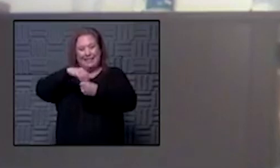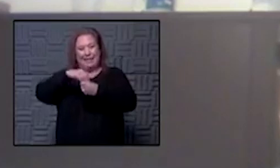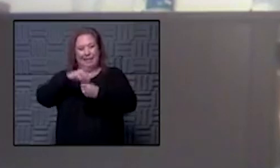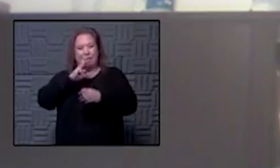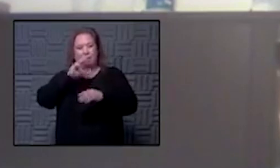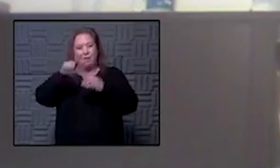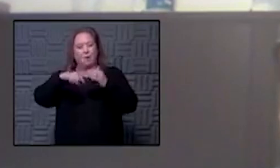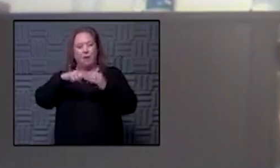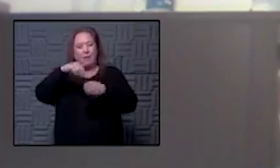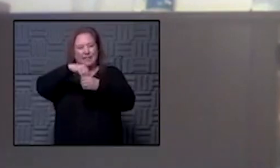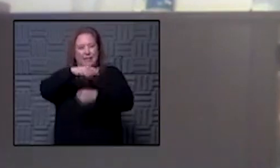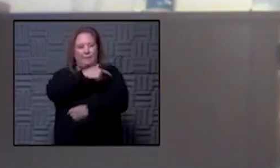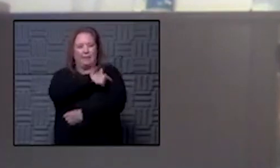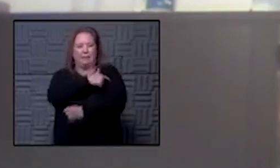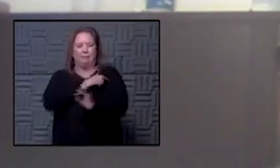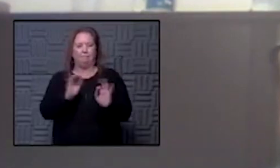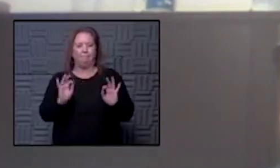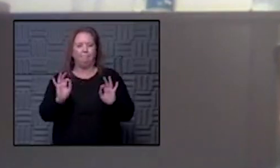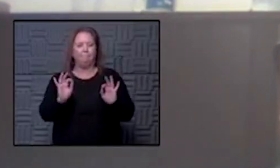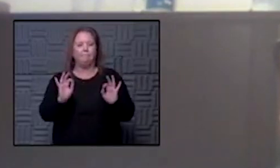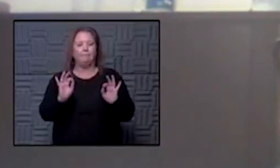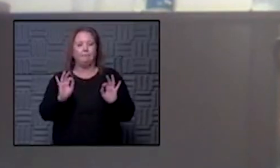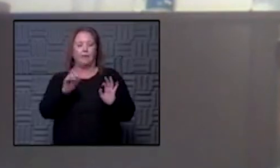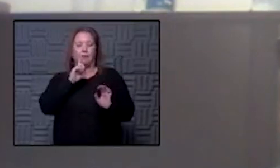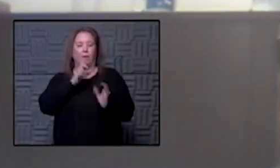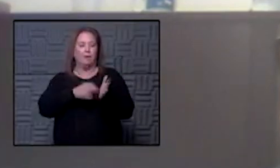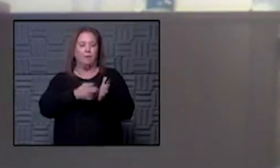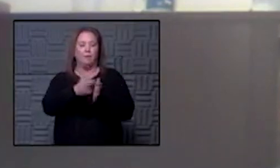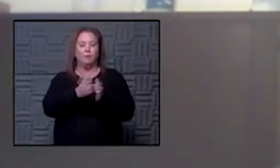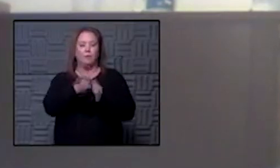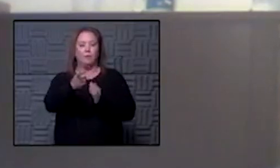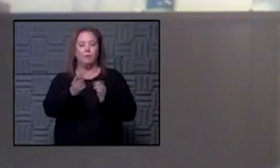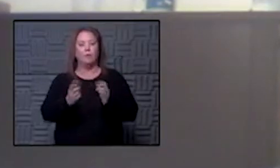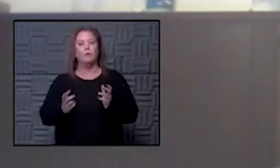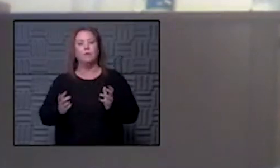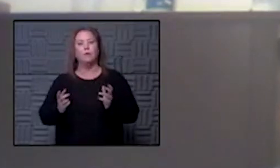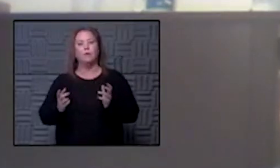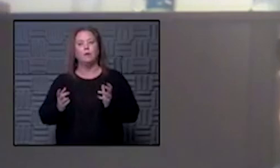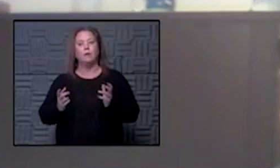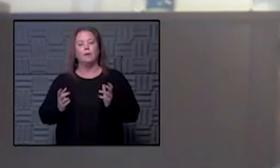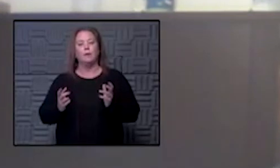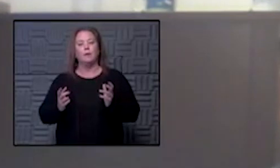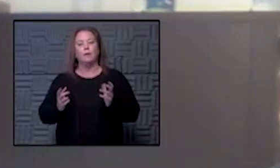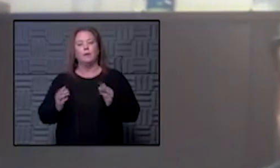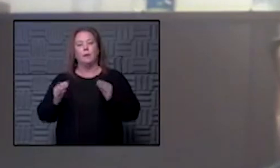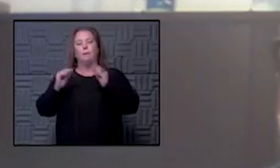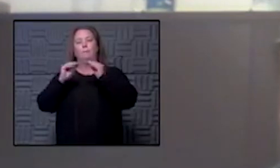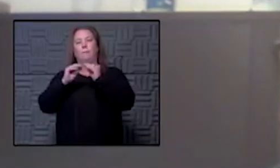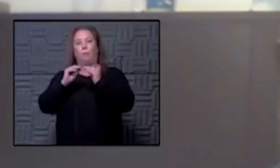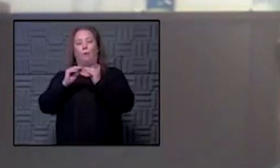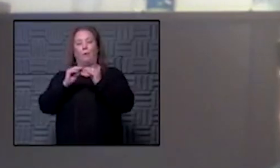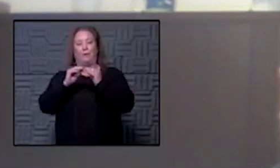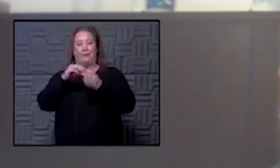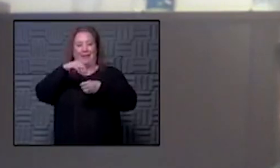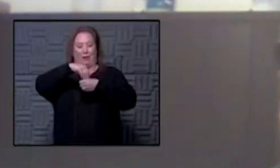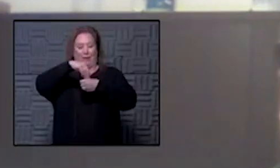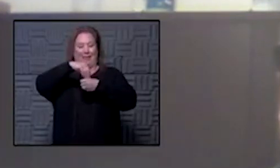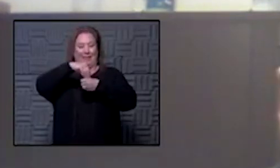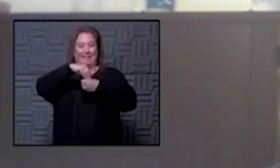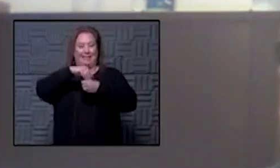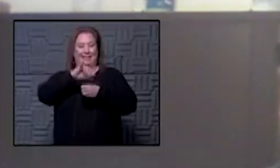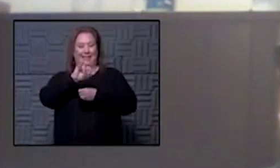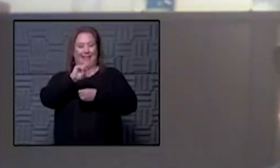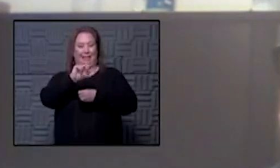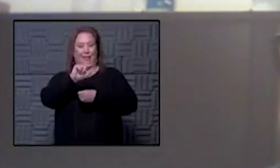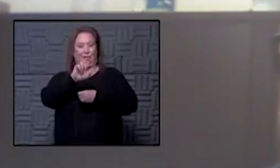talked about are are minuscule amounts in there and quite frankly there's more of those um ingredients that are of concern